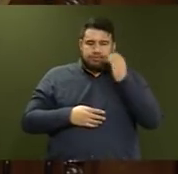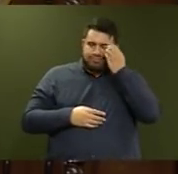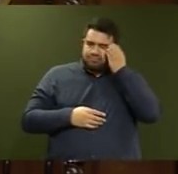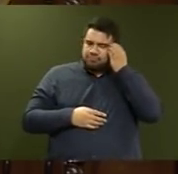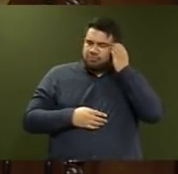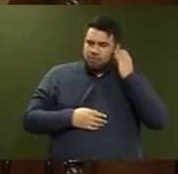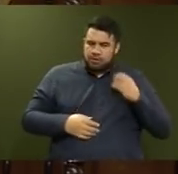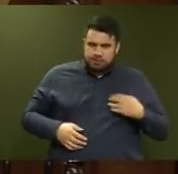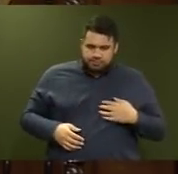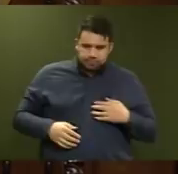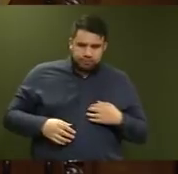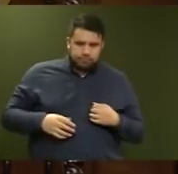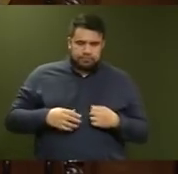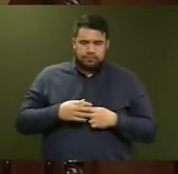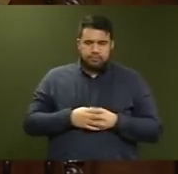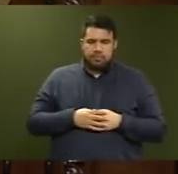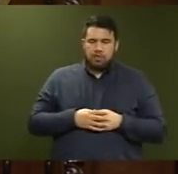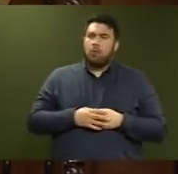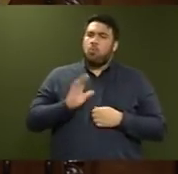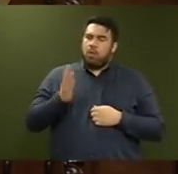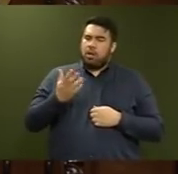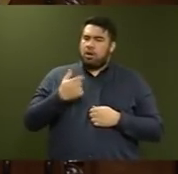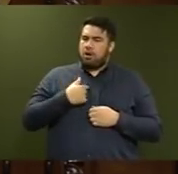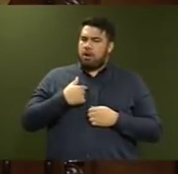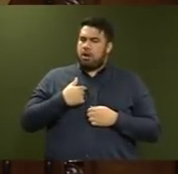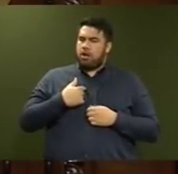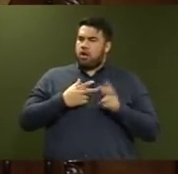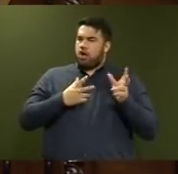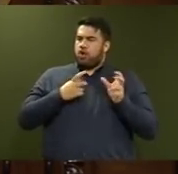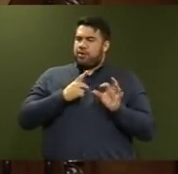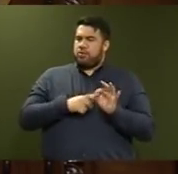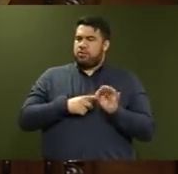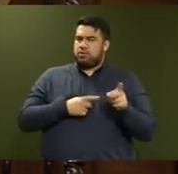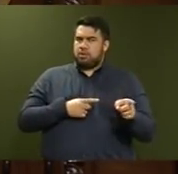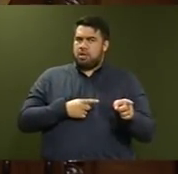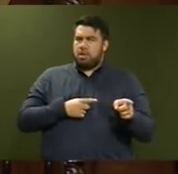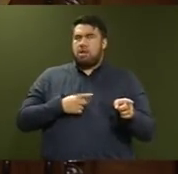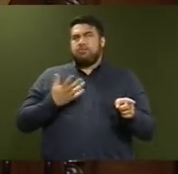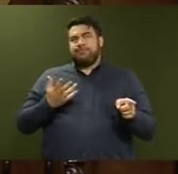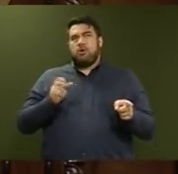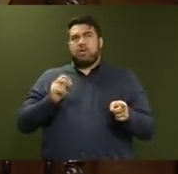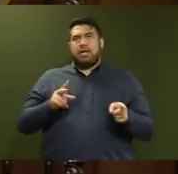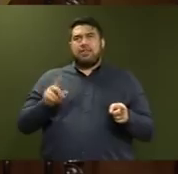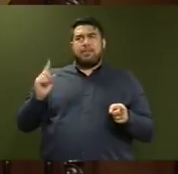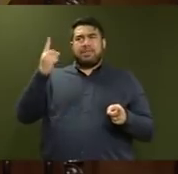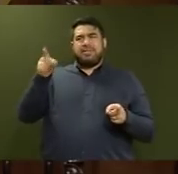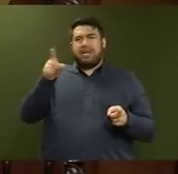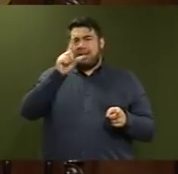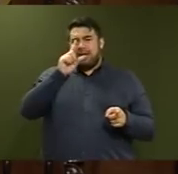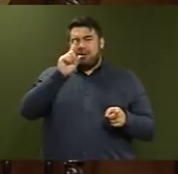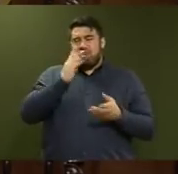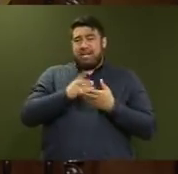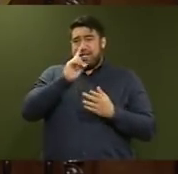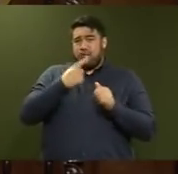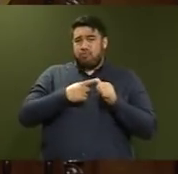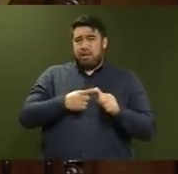I heard it, and because we have had a look at this, the Minister could have replied because it's not his